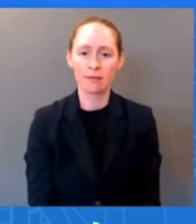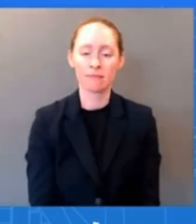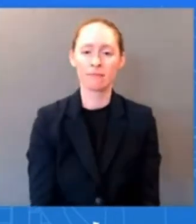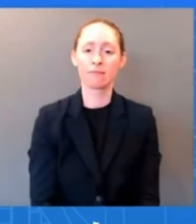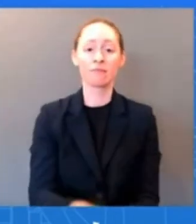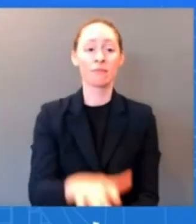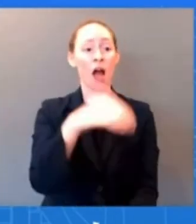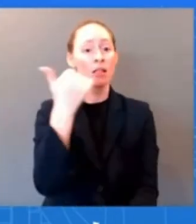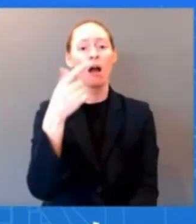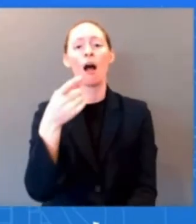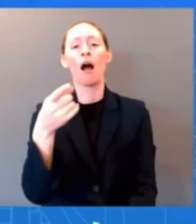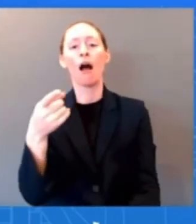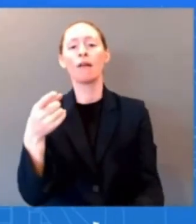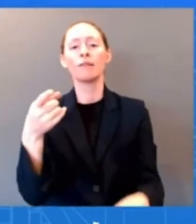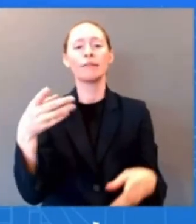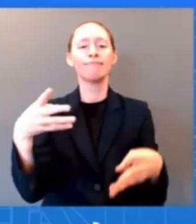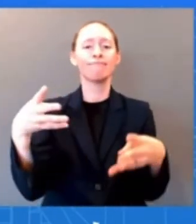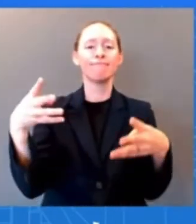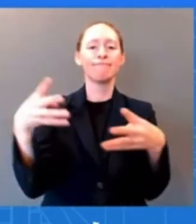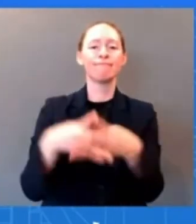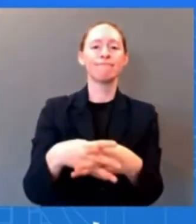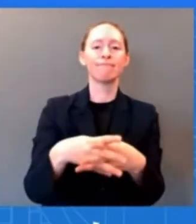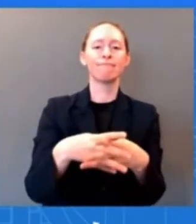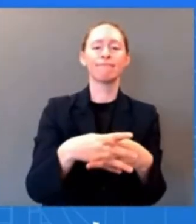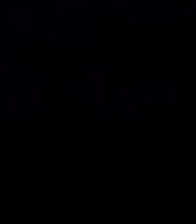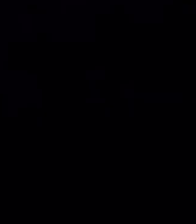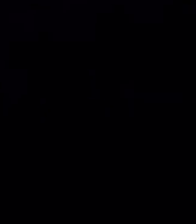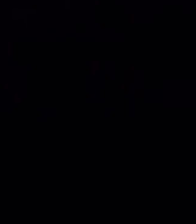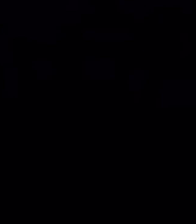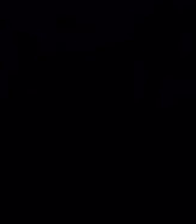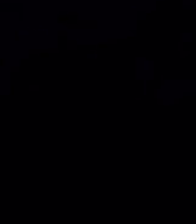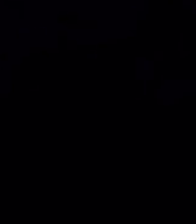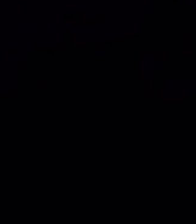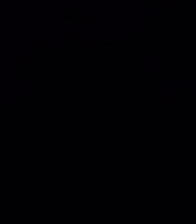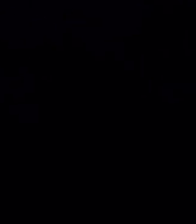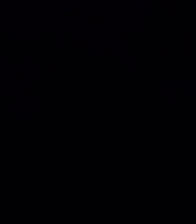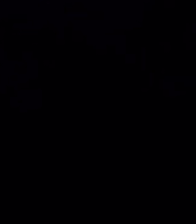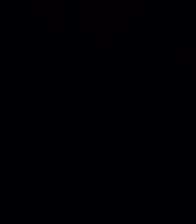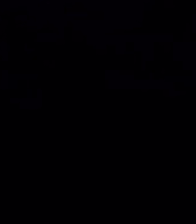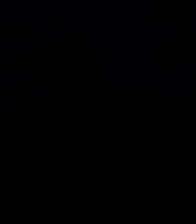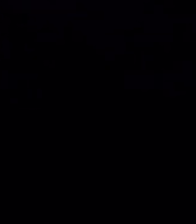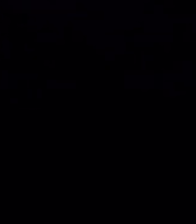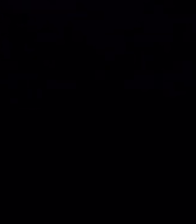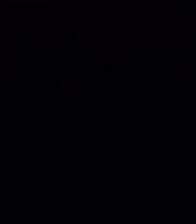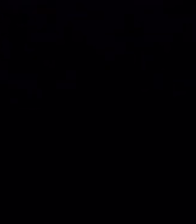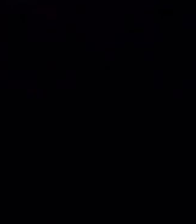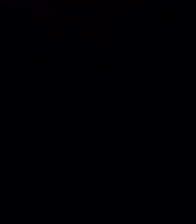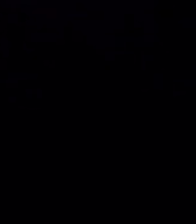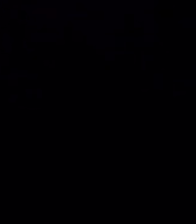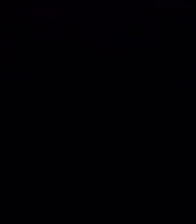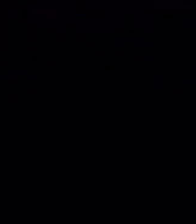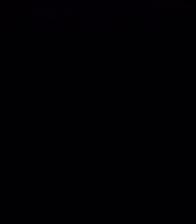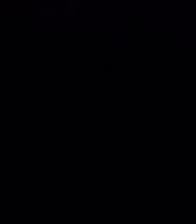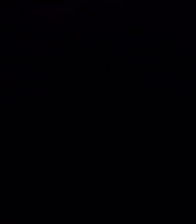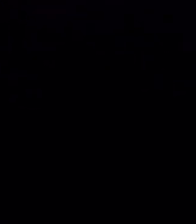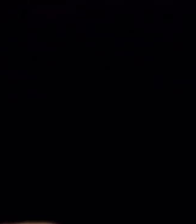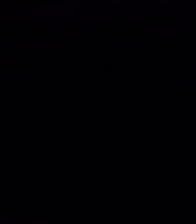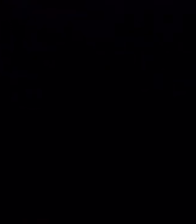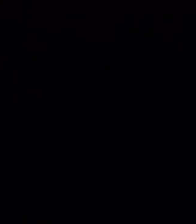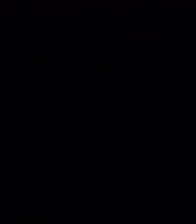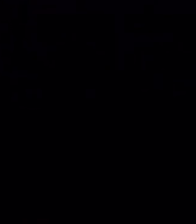let me just lay out what we have done under this administration i don't have to say anything i'm a doctor too